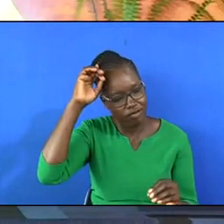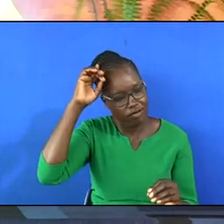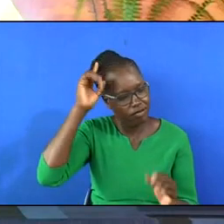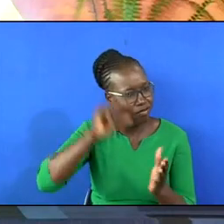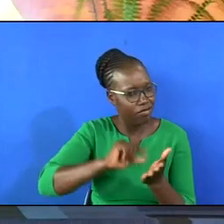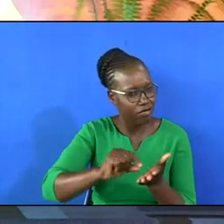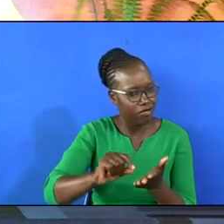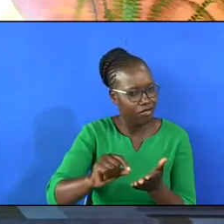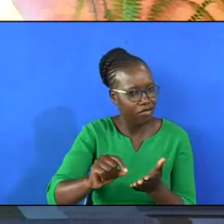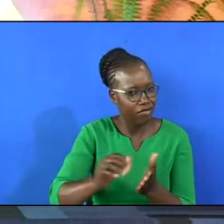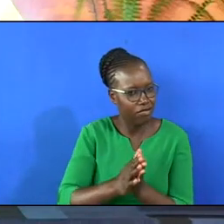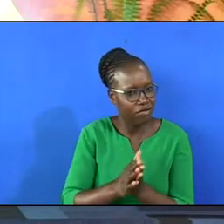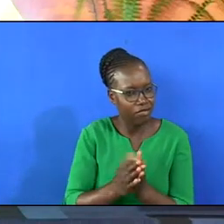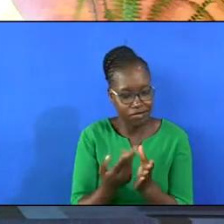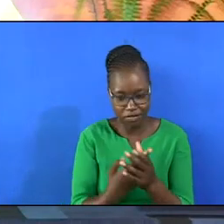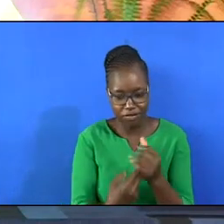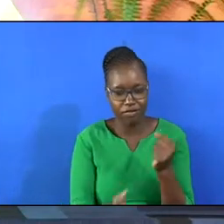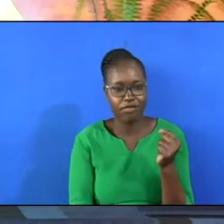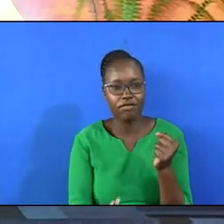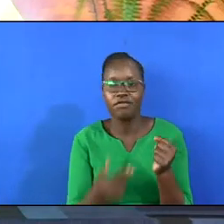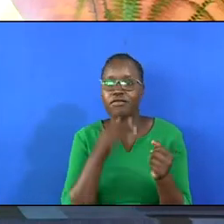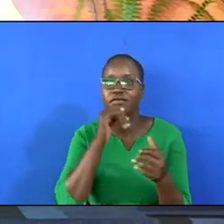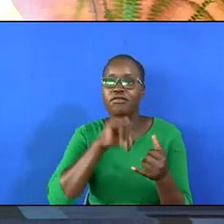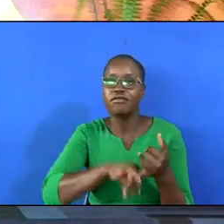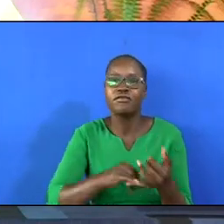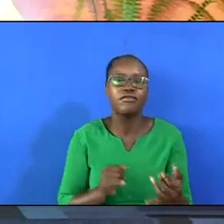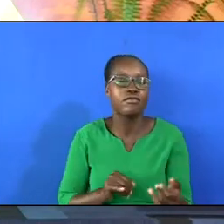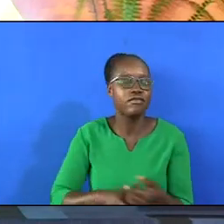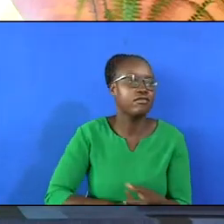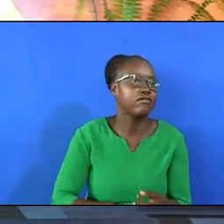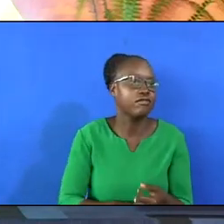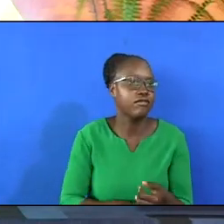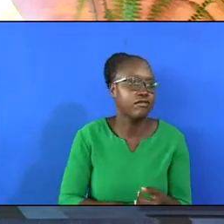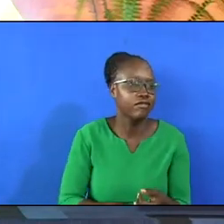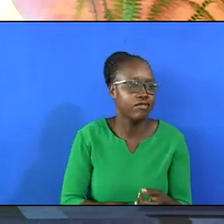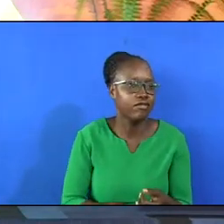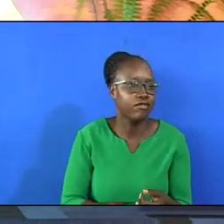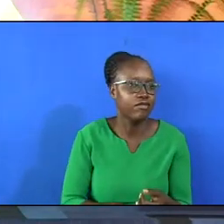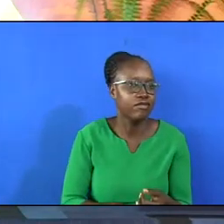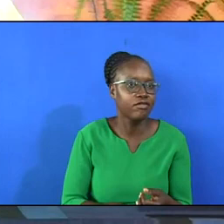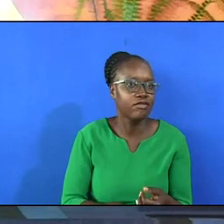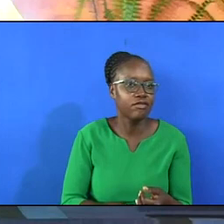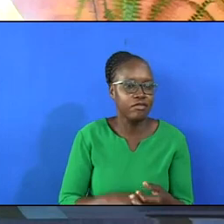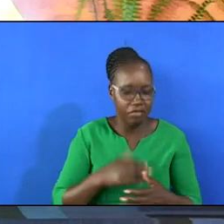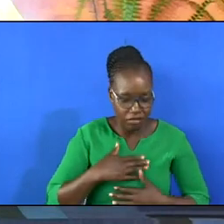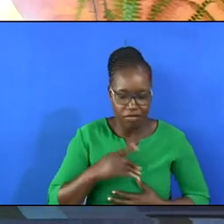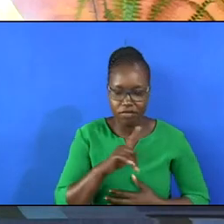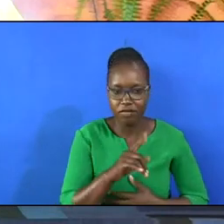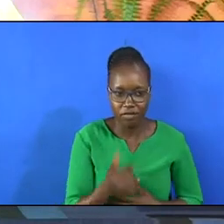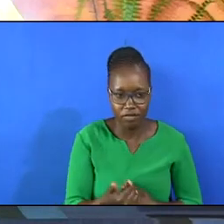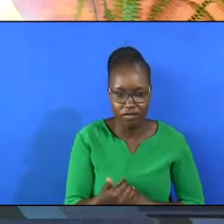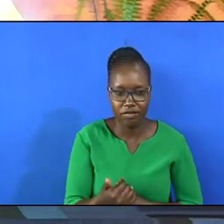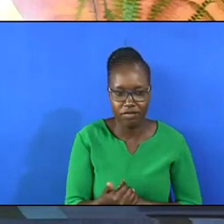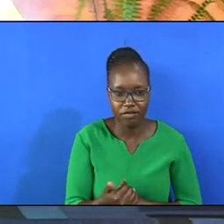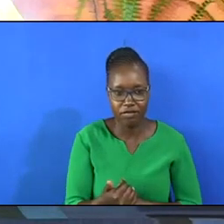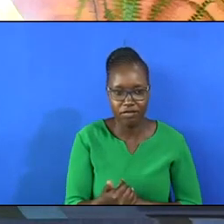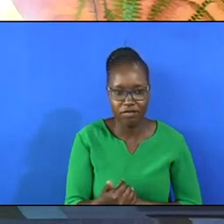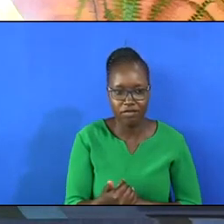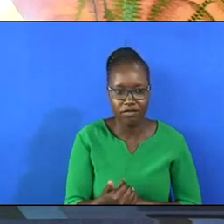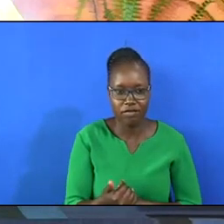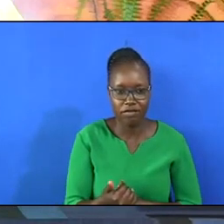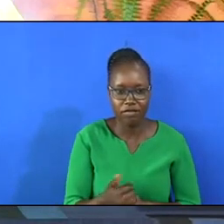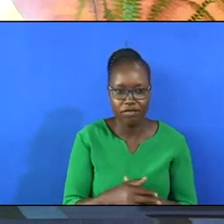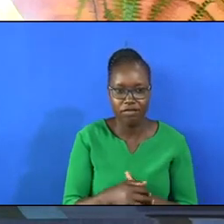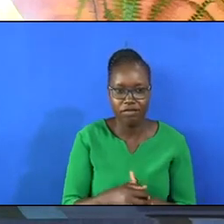submission is for both husbands and the wives submit to one another that's how the Greek original